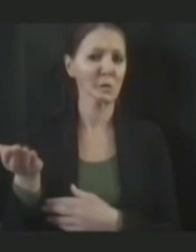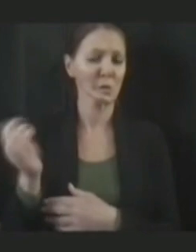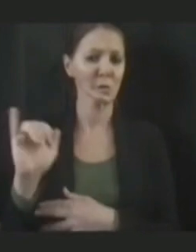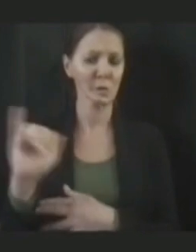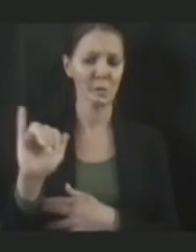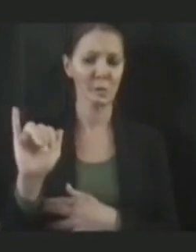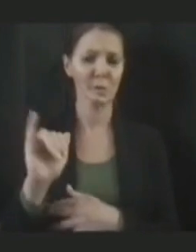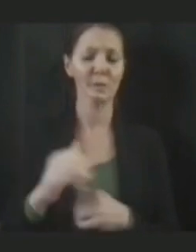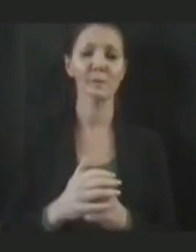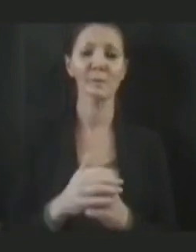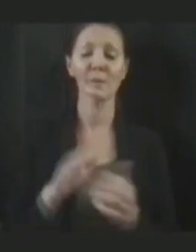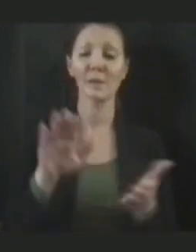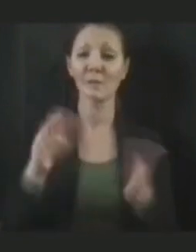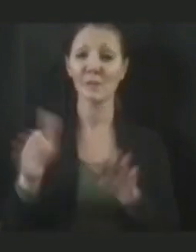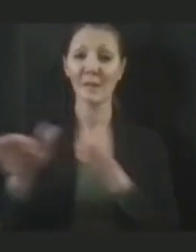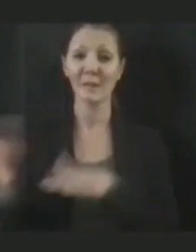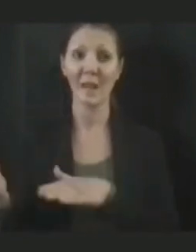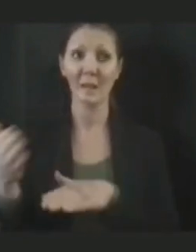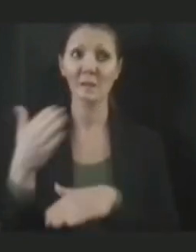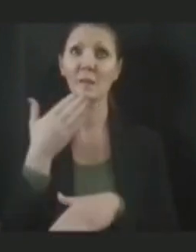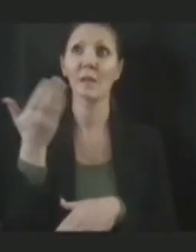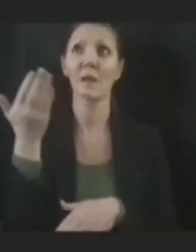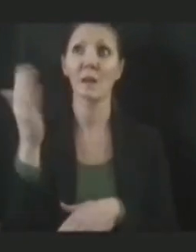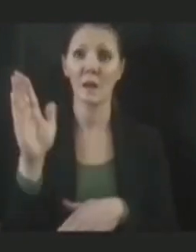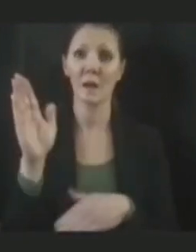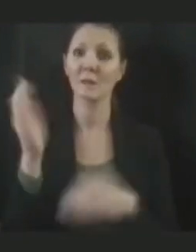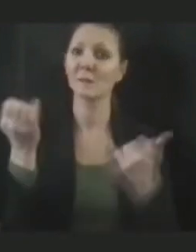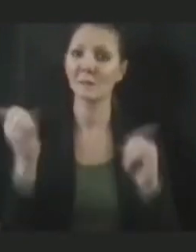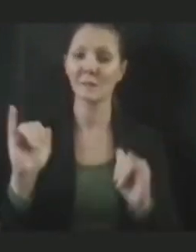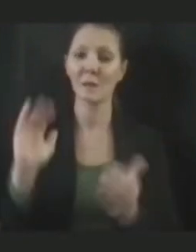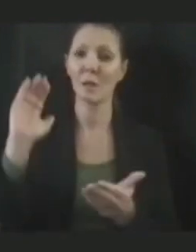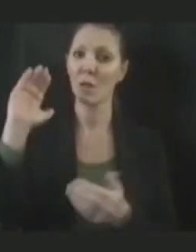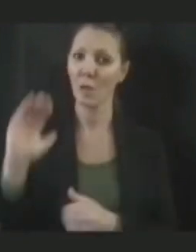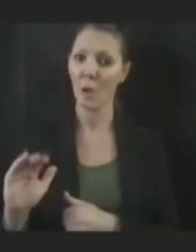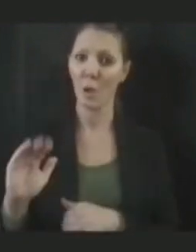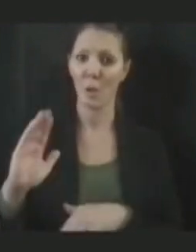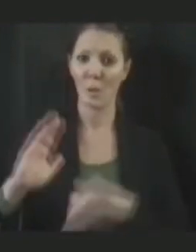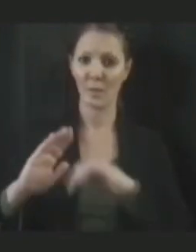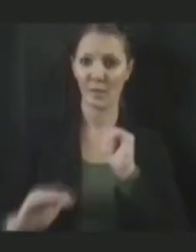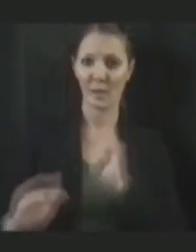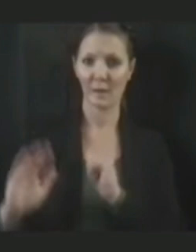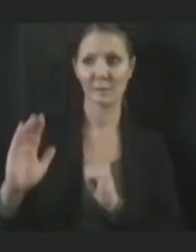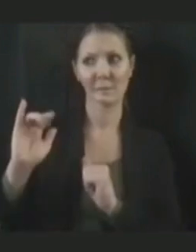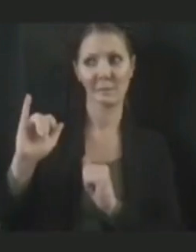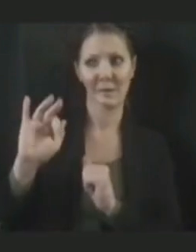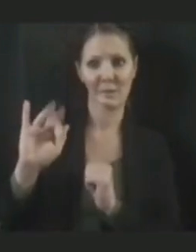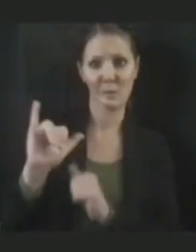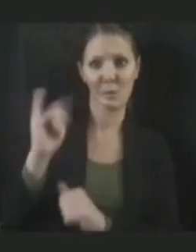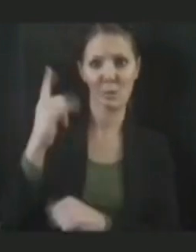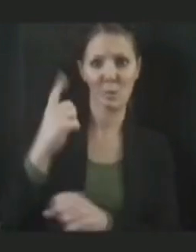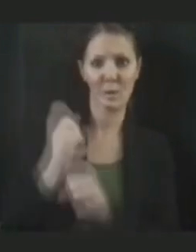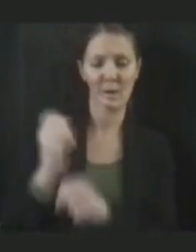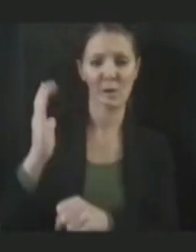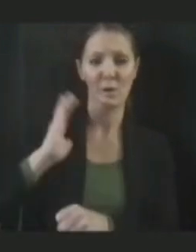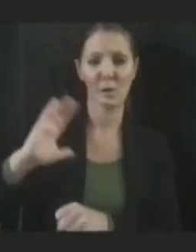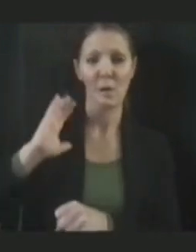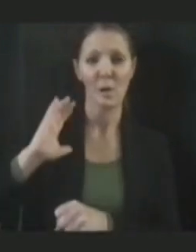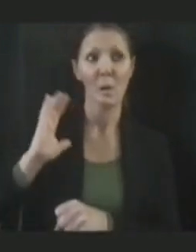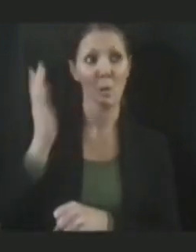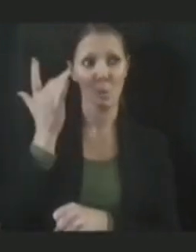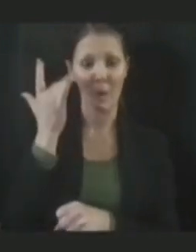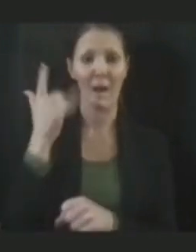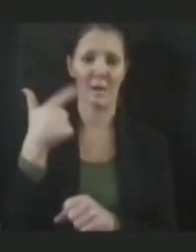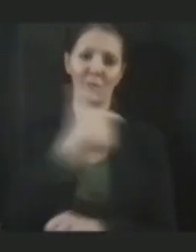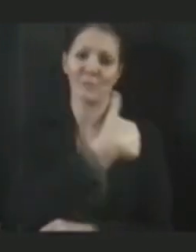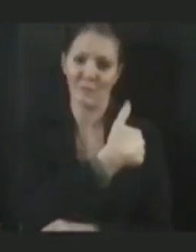And fatalities, thank God, are still low compared to where we'd otherwise be a year ago. And that's all thanks to the